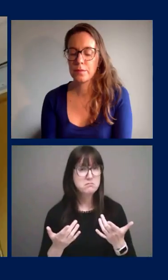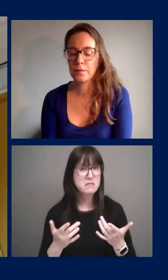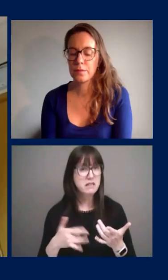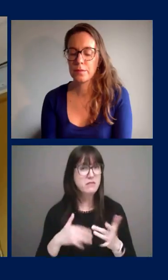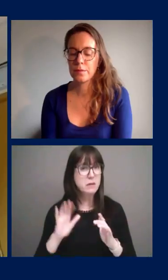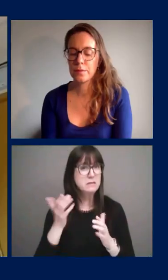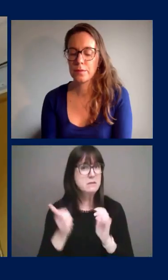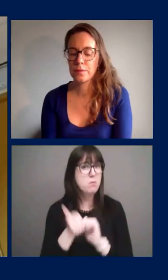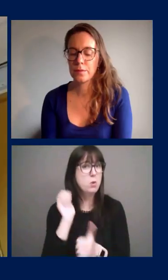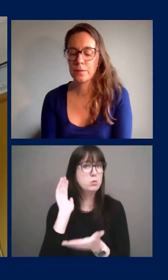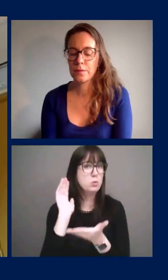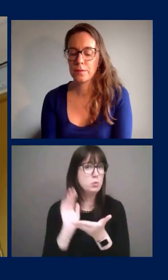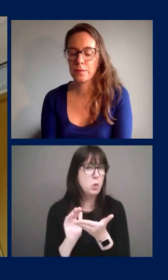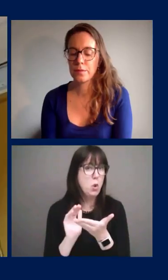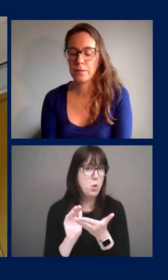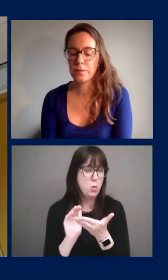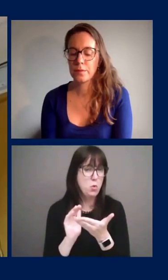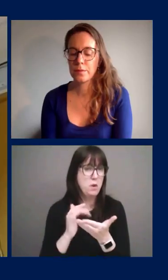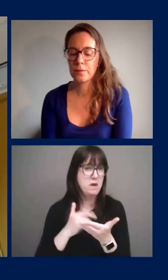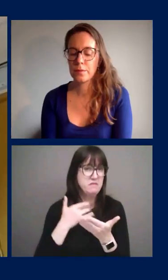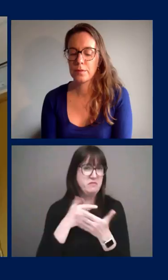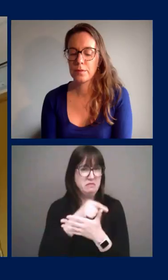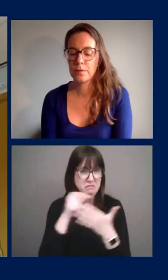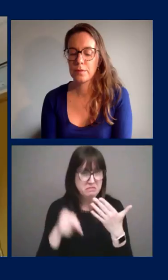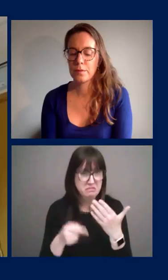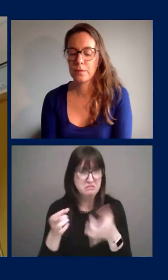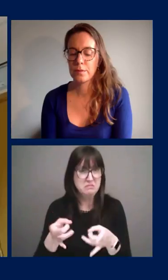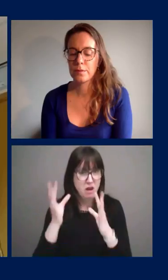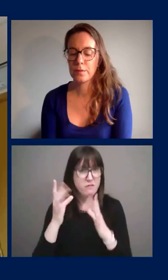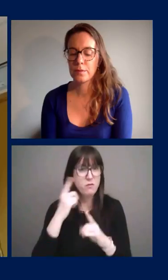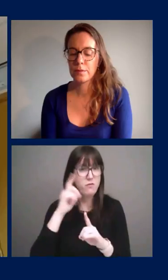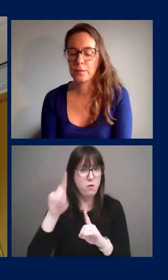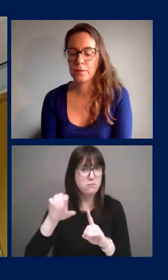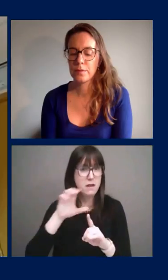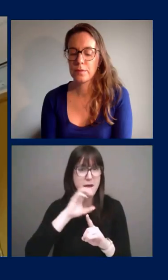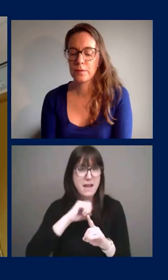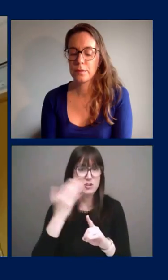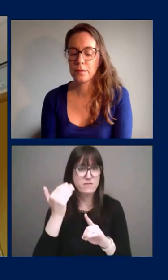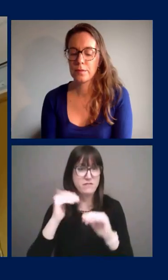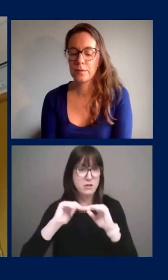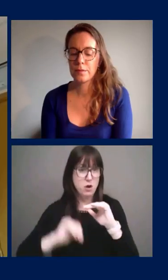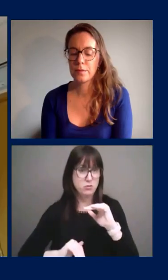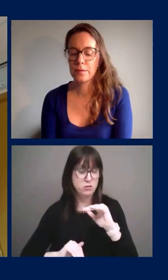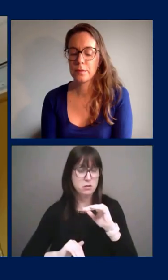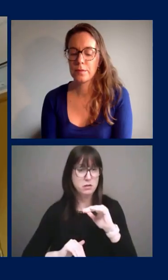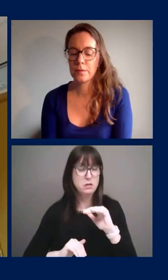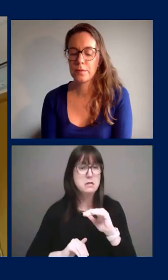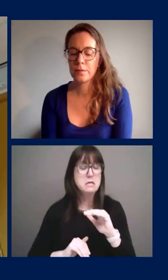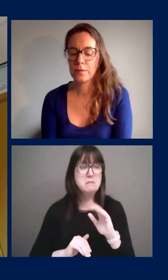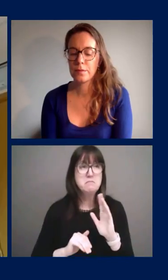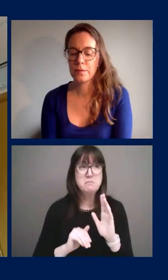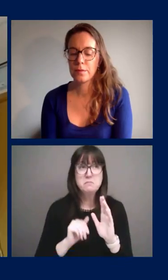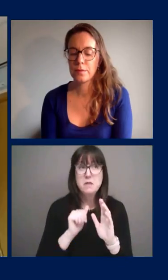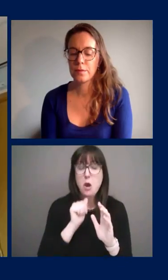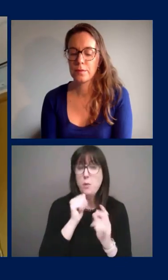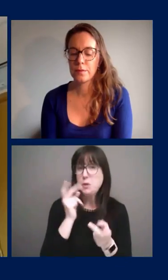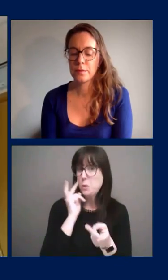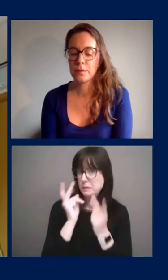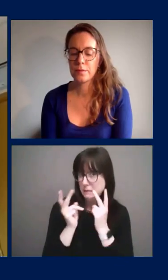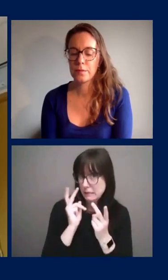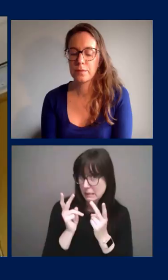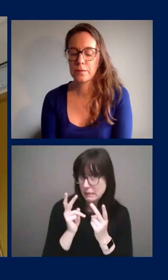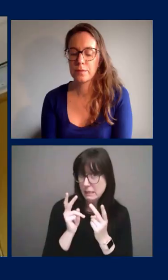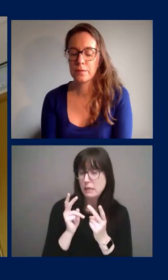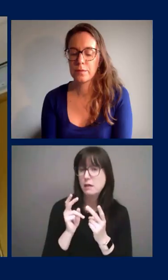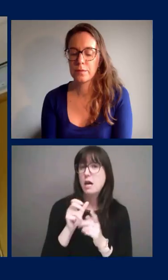age group under 15 and so we don't see it we're not detecting it but it's